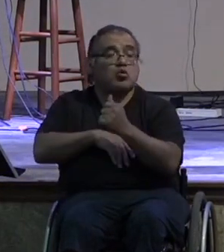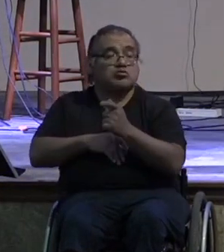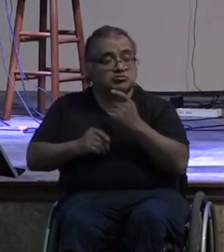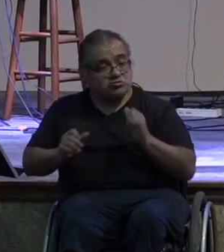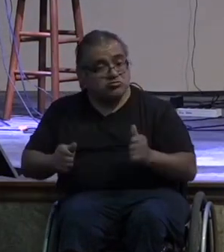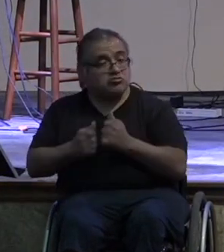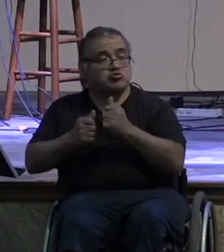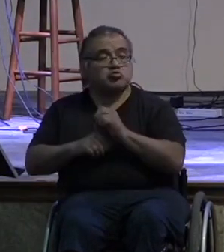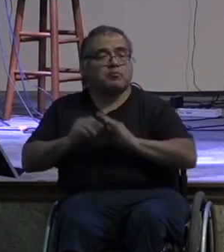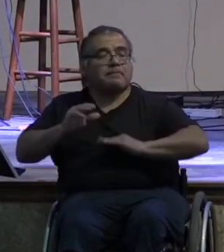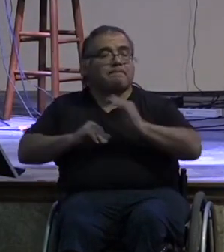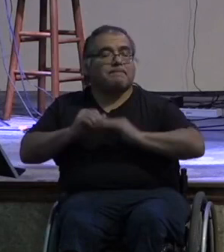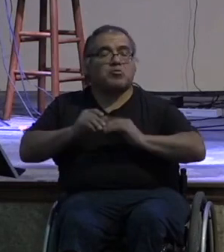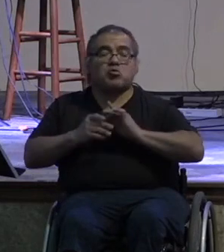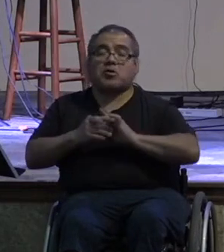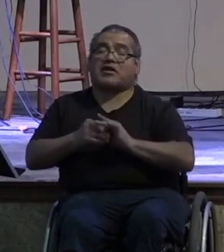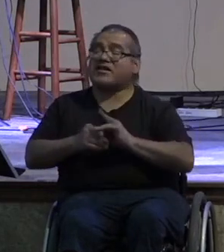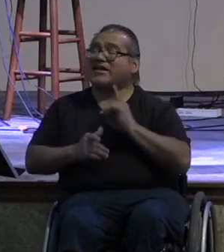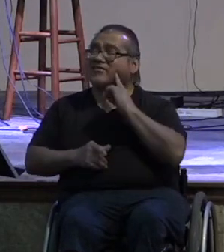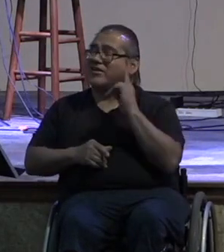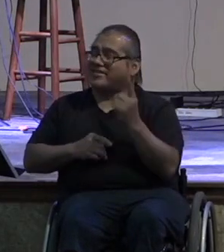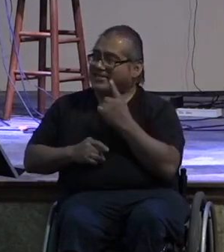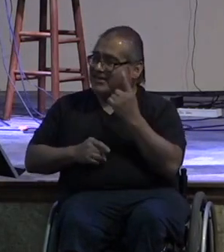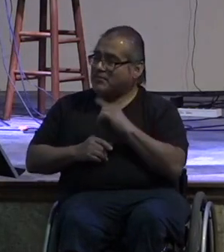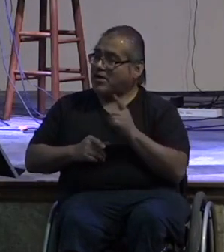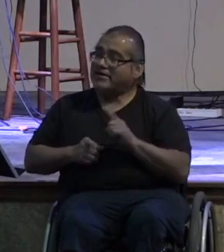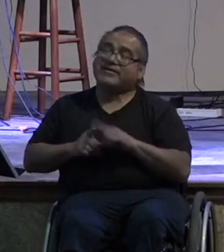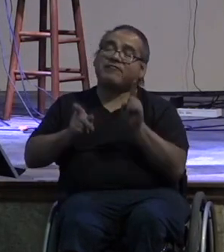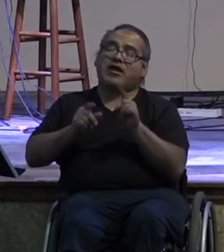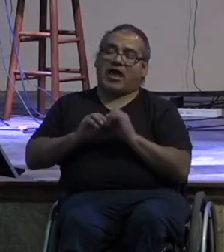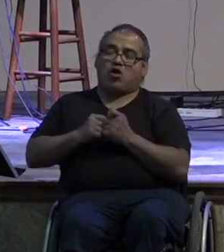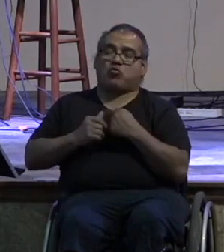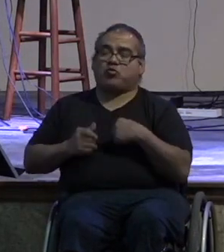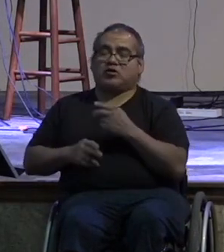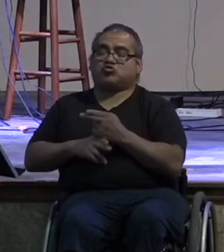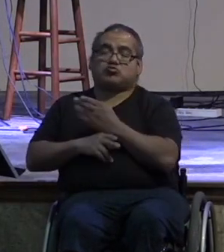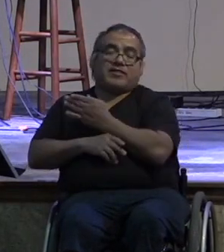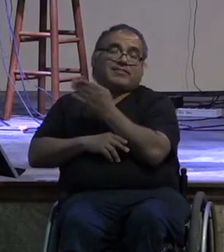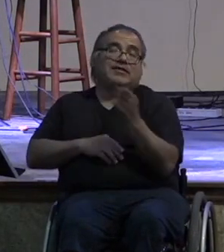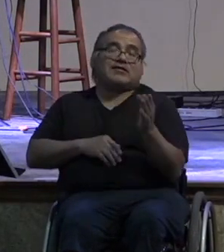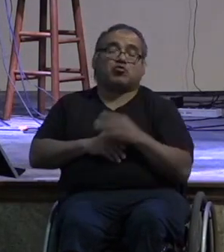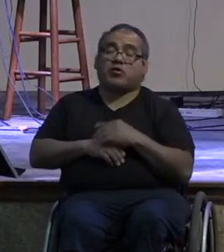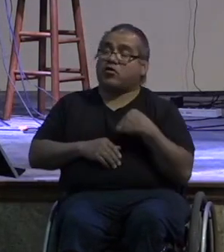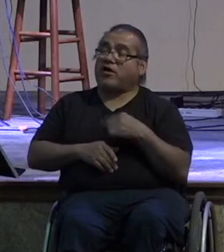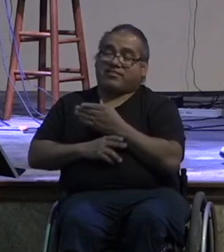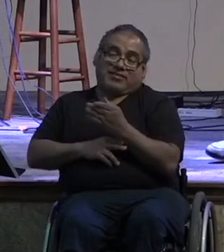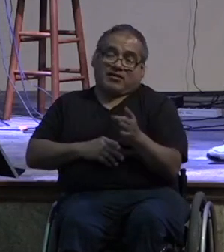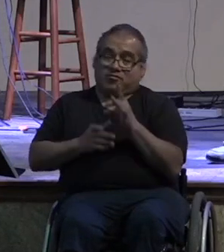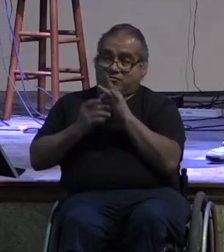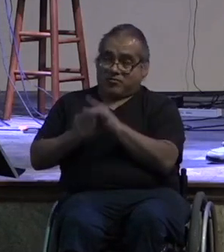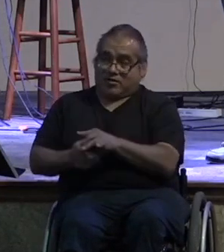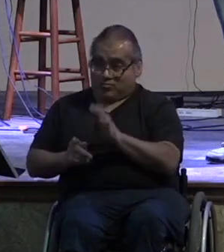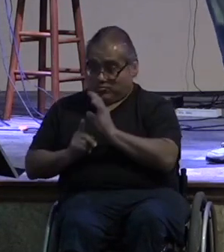know people i just want us to rethink how we think about the things that we have right because we're such a thing oriented society